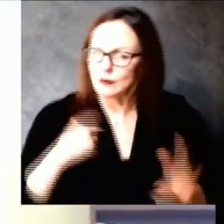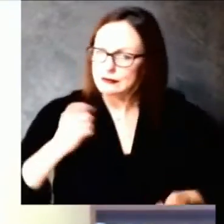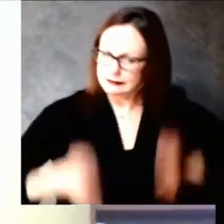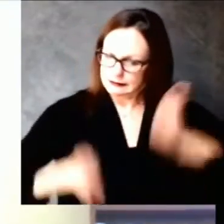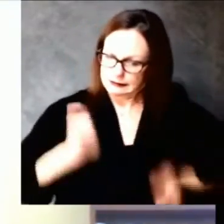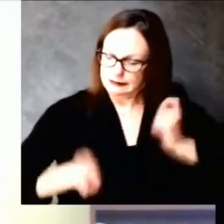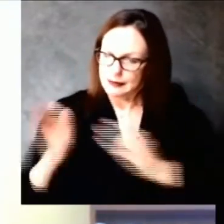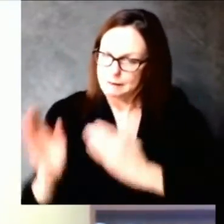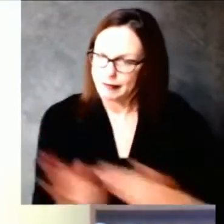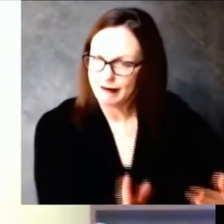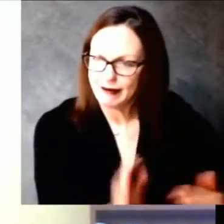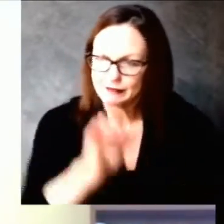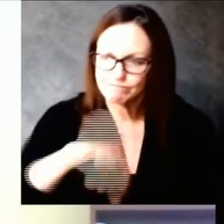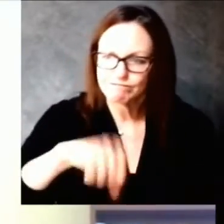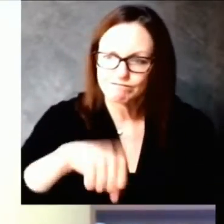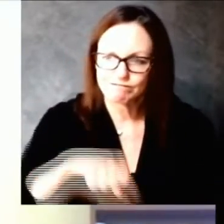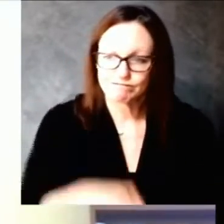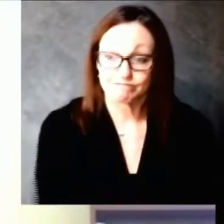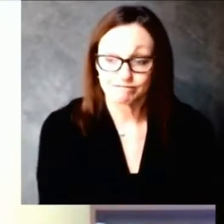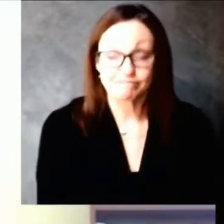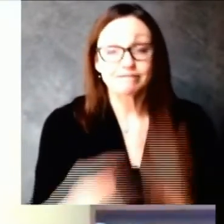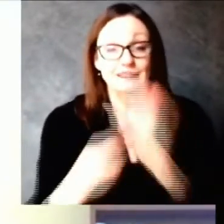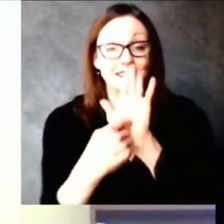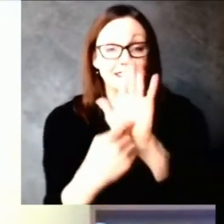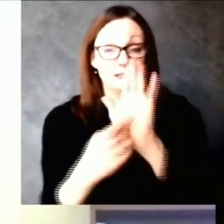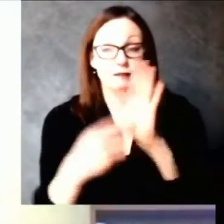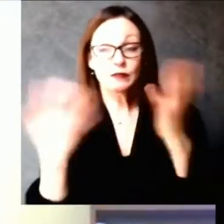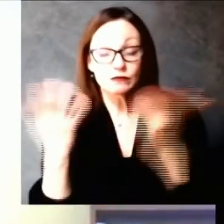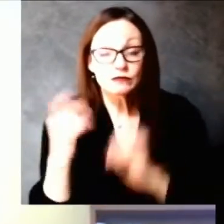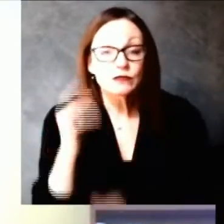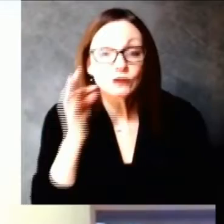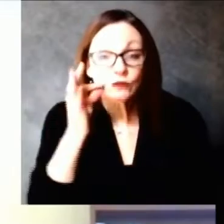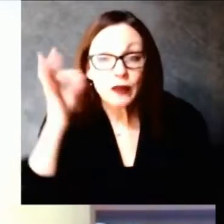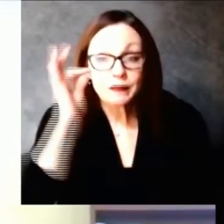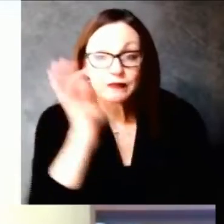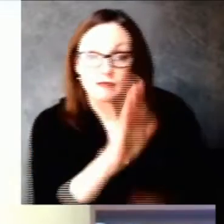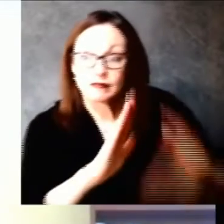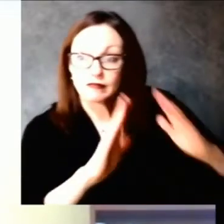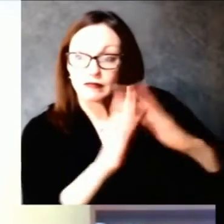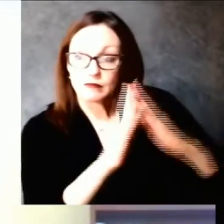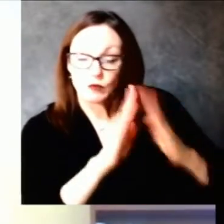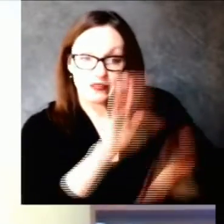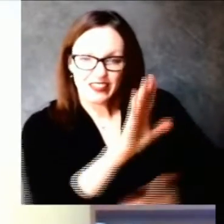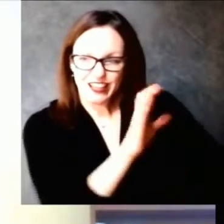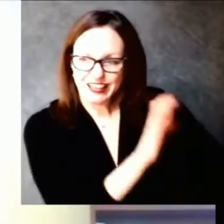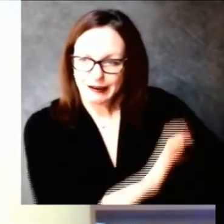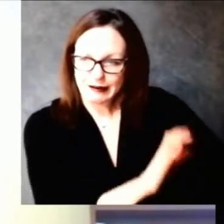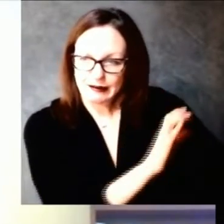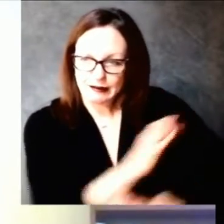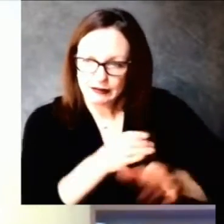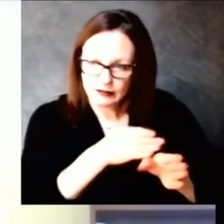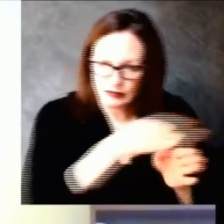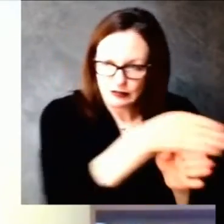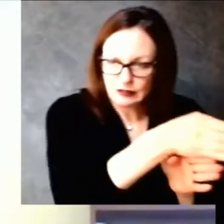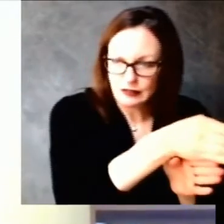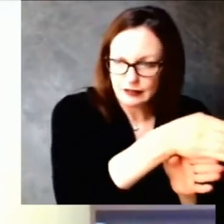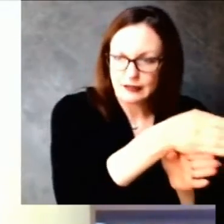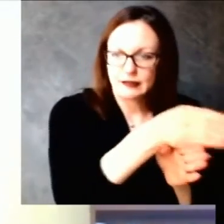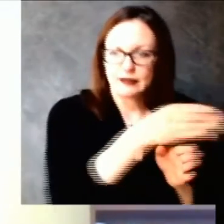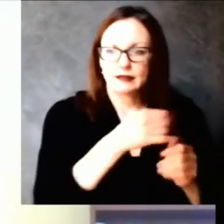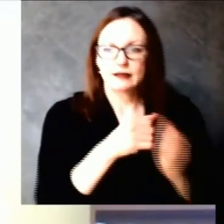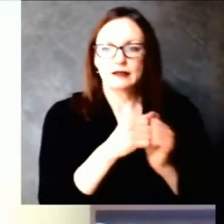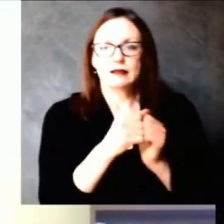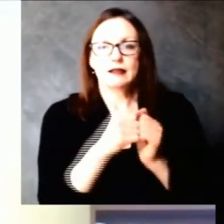local health health departments because we know those are all providers who have baked in to their mission